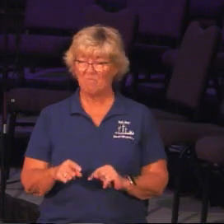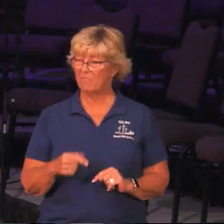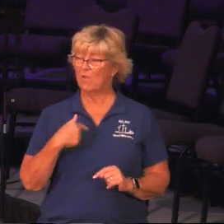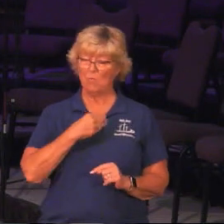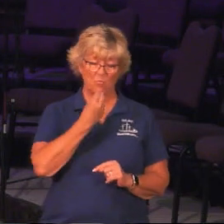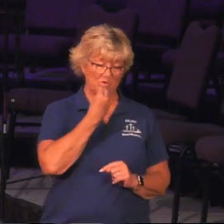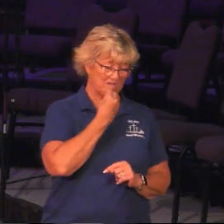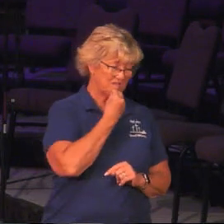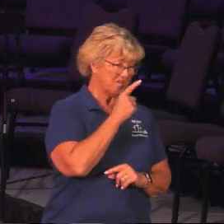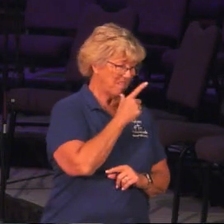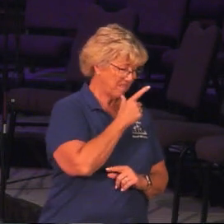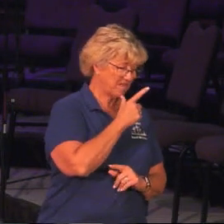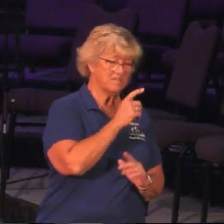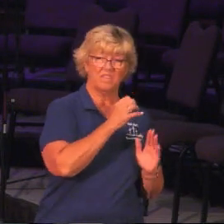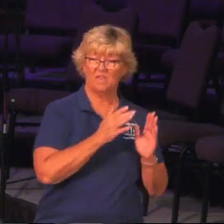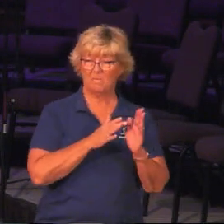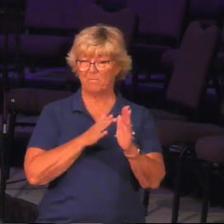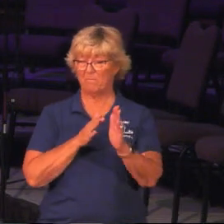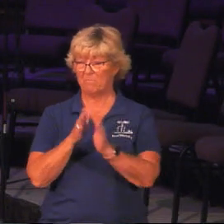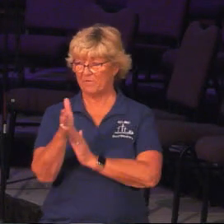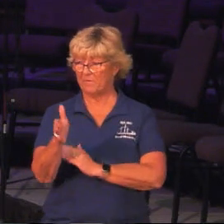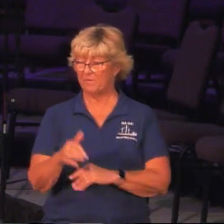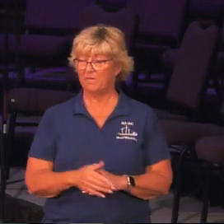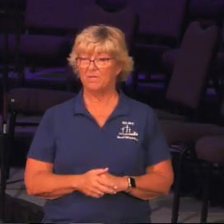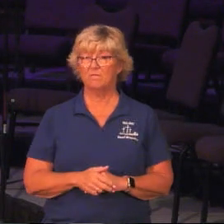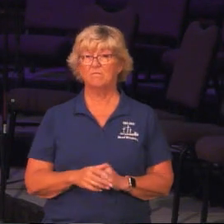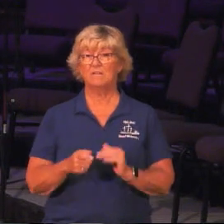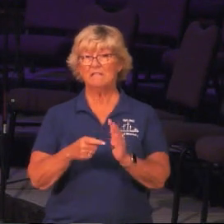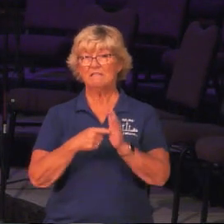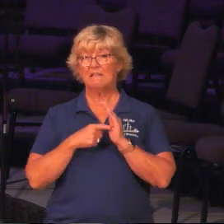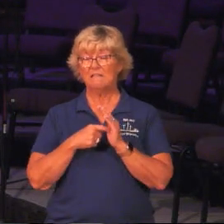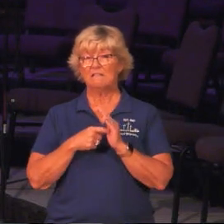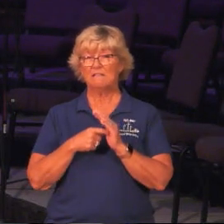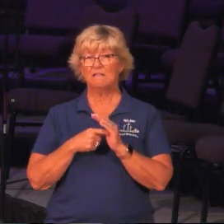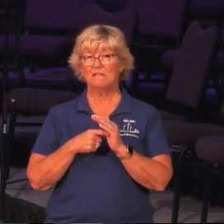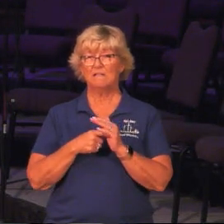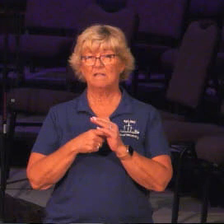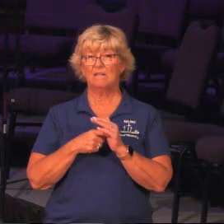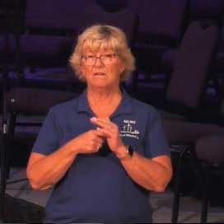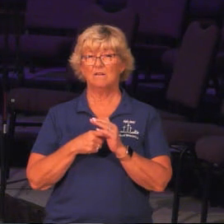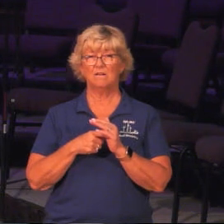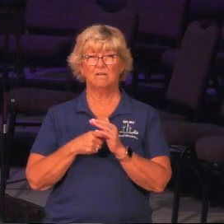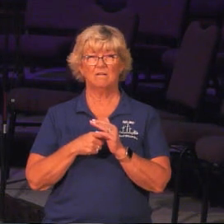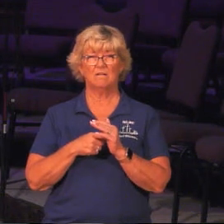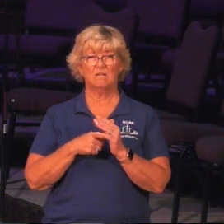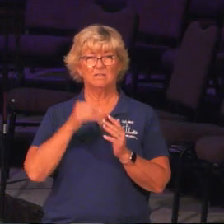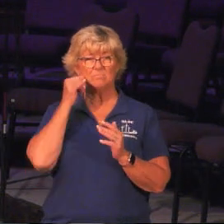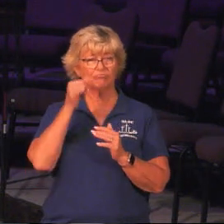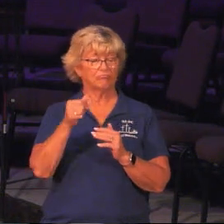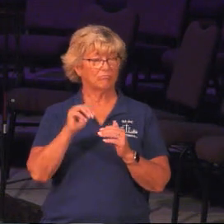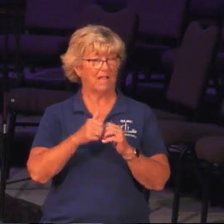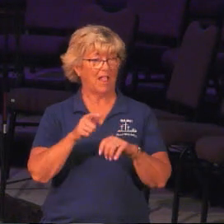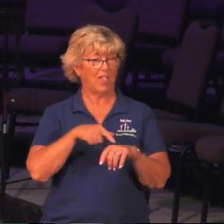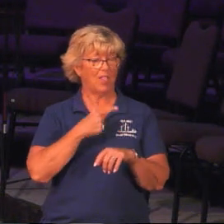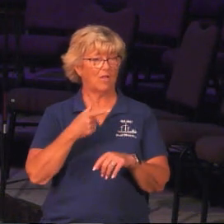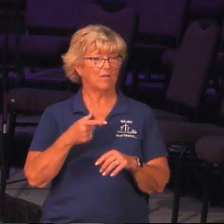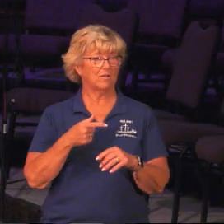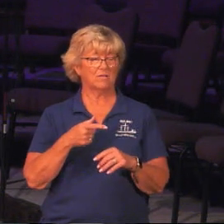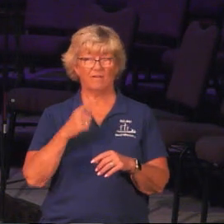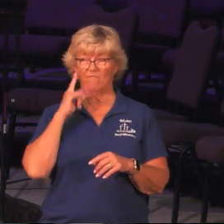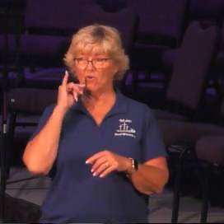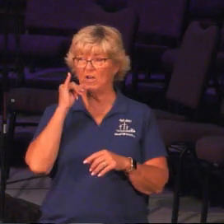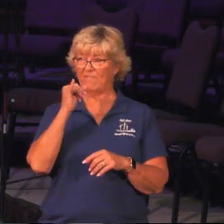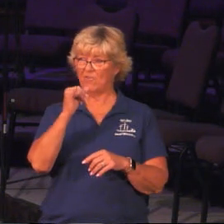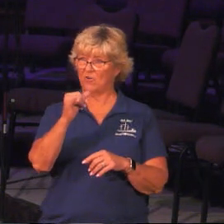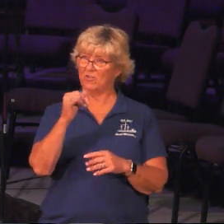we eat lunch and off we go. Now, it takes us, I don't know how long to get there. I mean, it took us forever